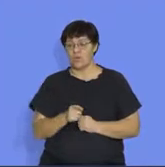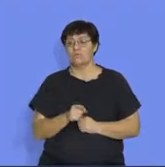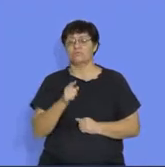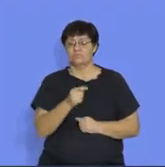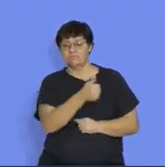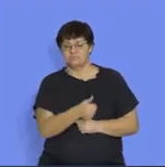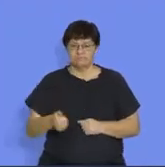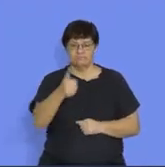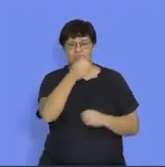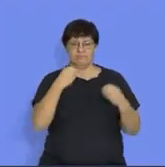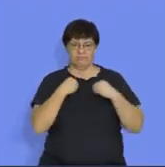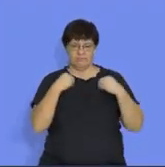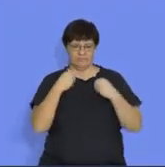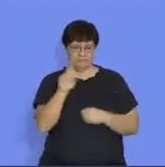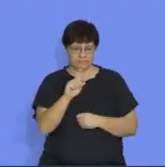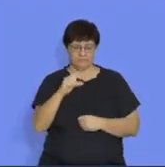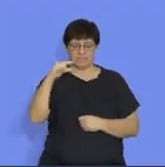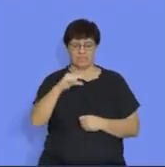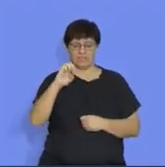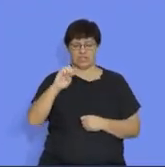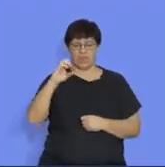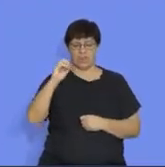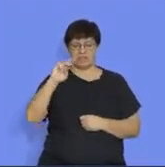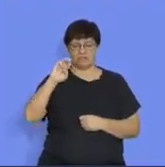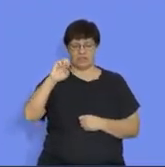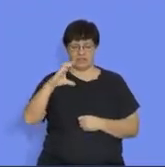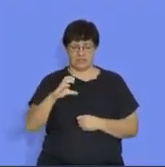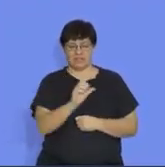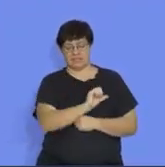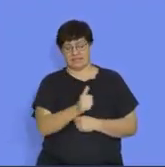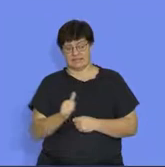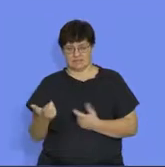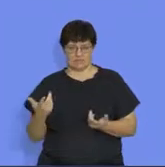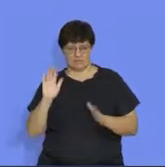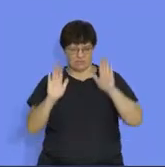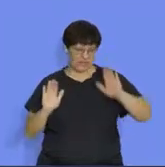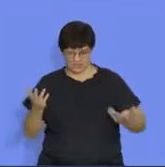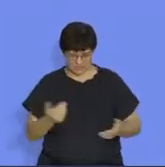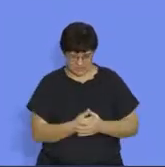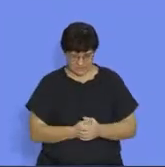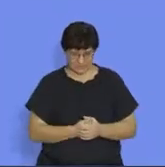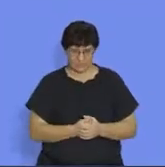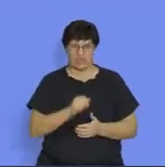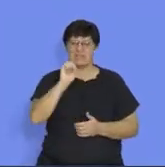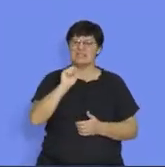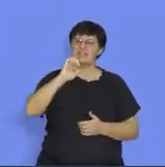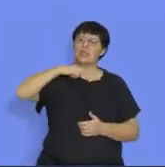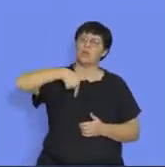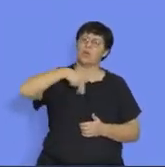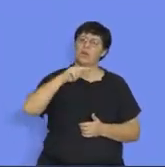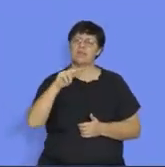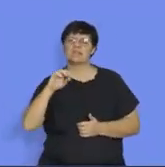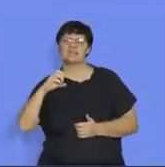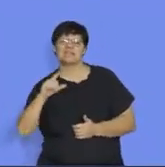is the main property of a geometric sequence or pattern. It doesn't matter if you use the word